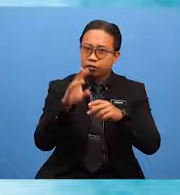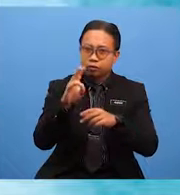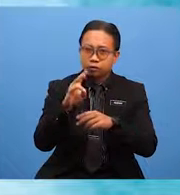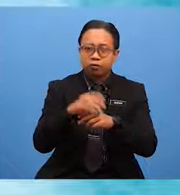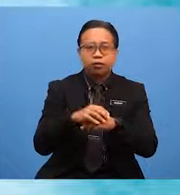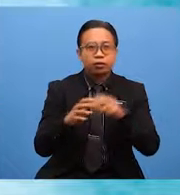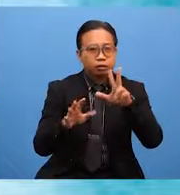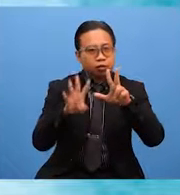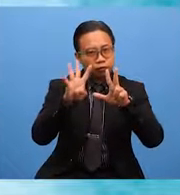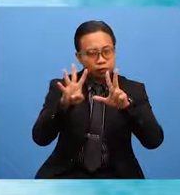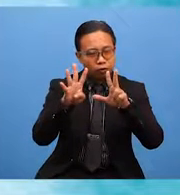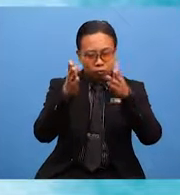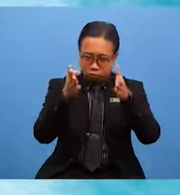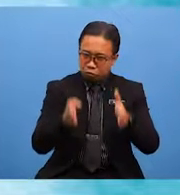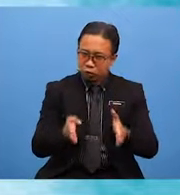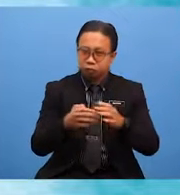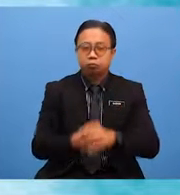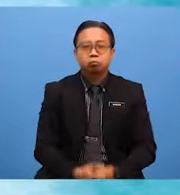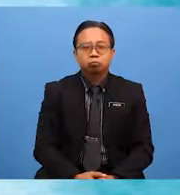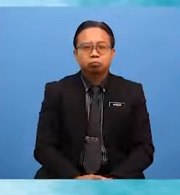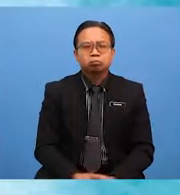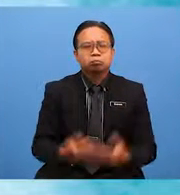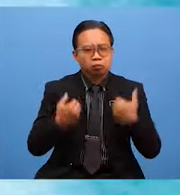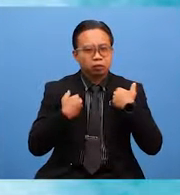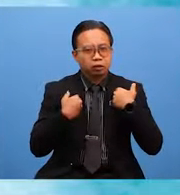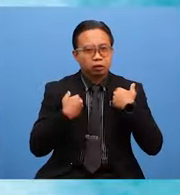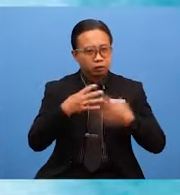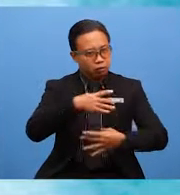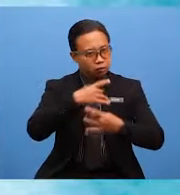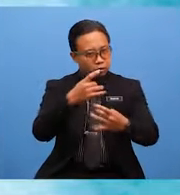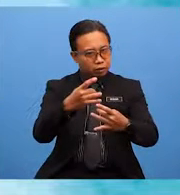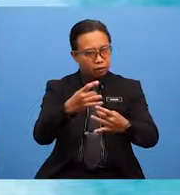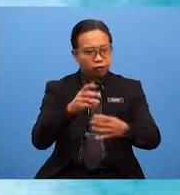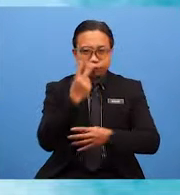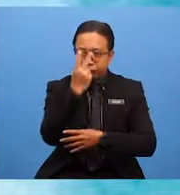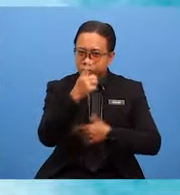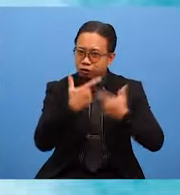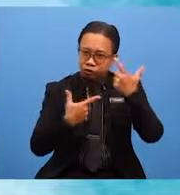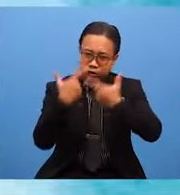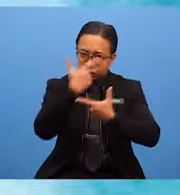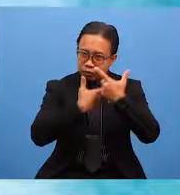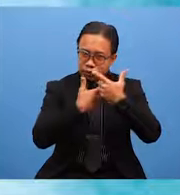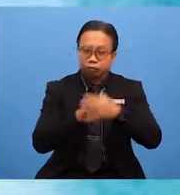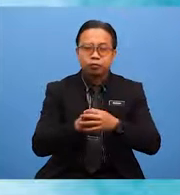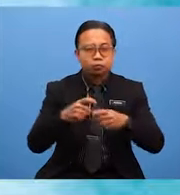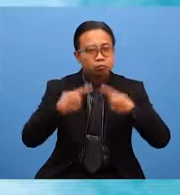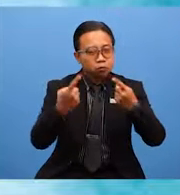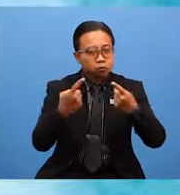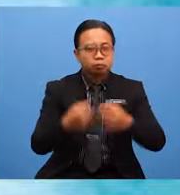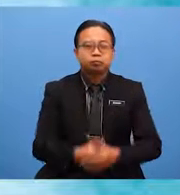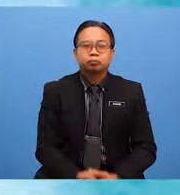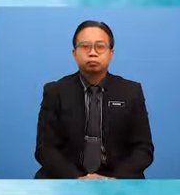34 additional note. Interesting attractions that will be visited and activities going to be done.